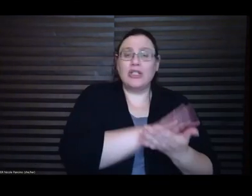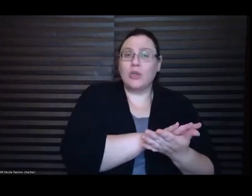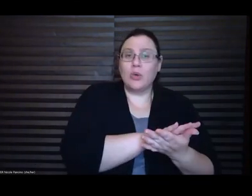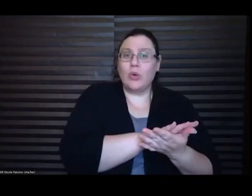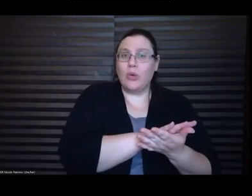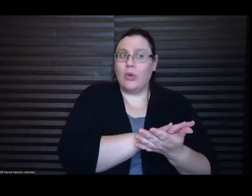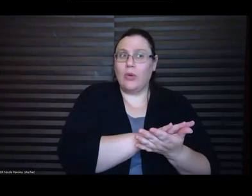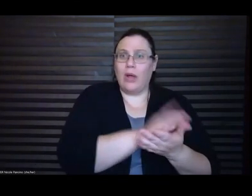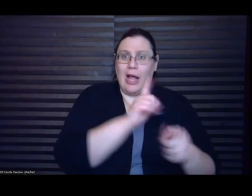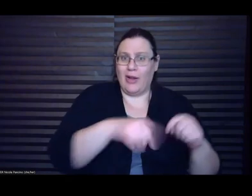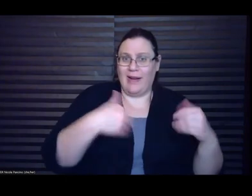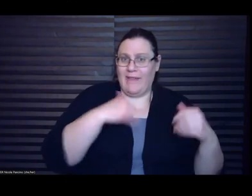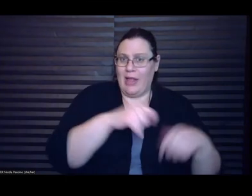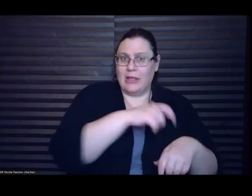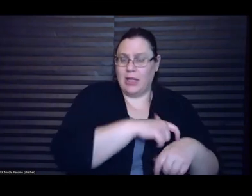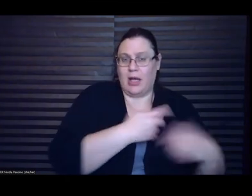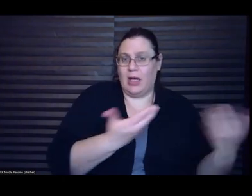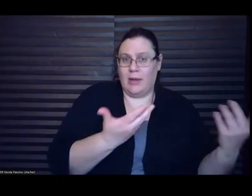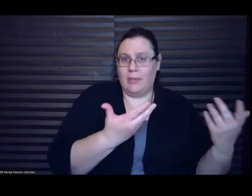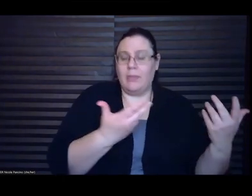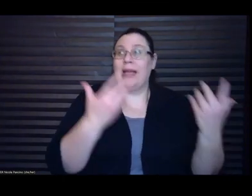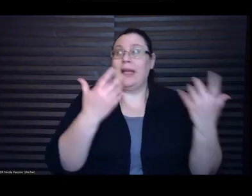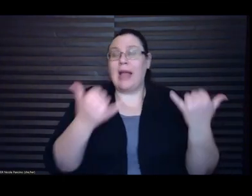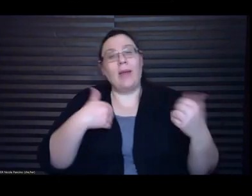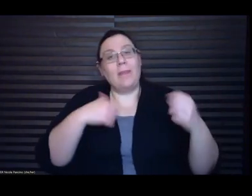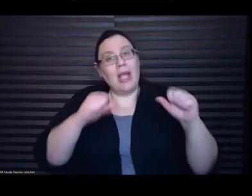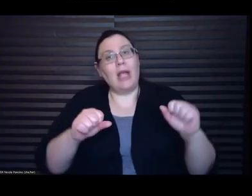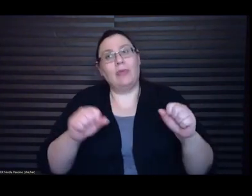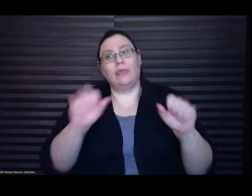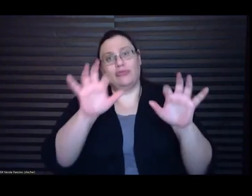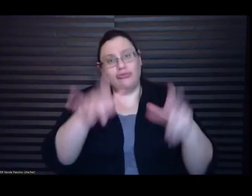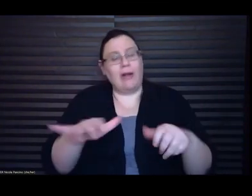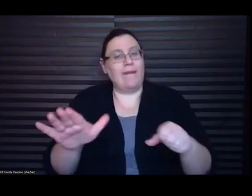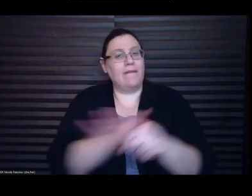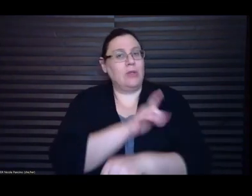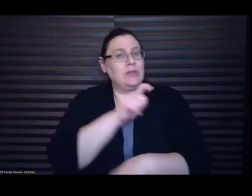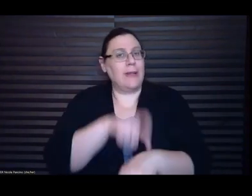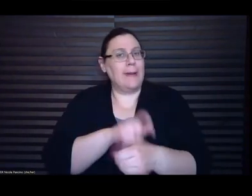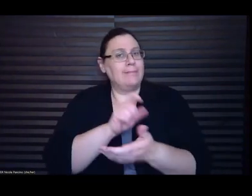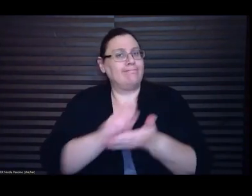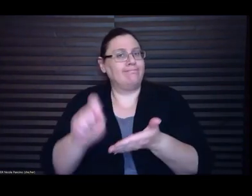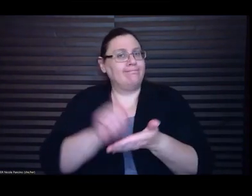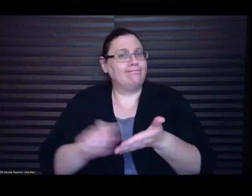full time and and in more concrete